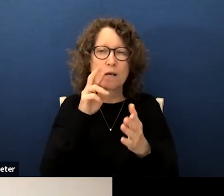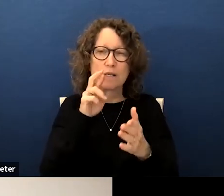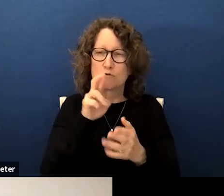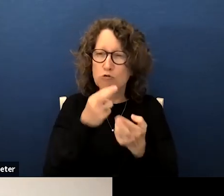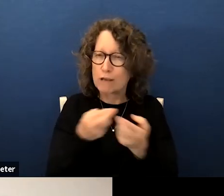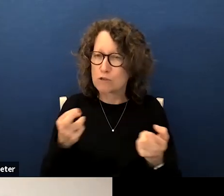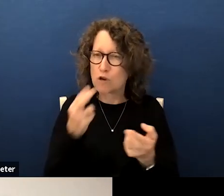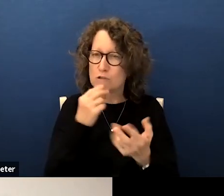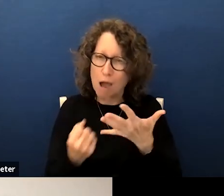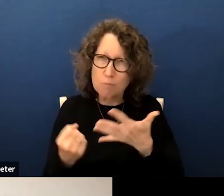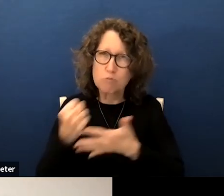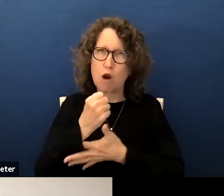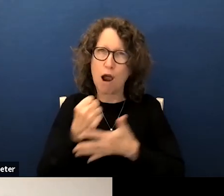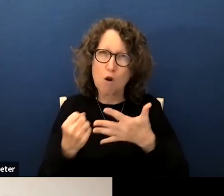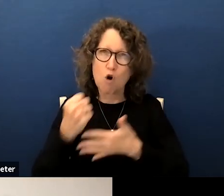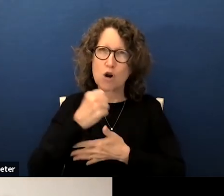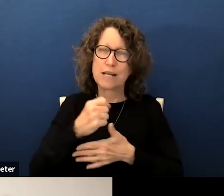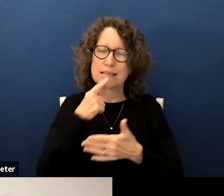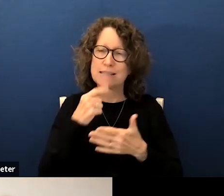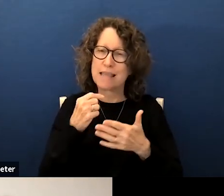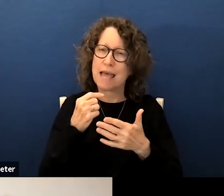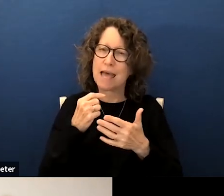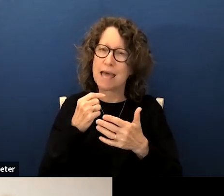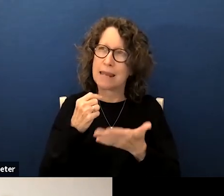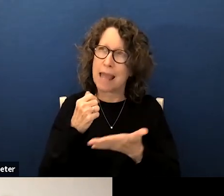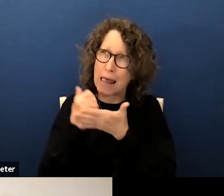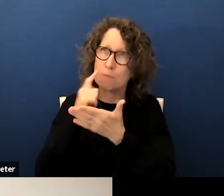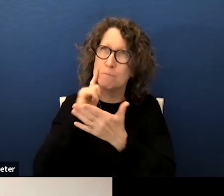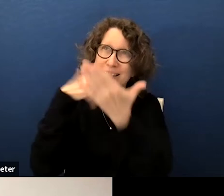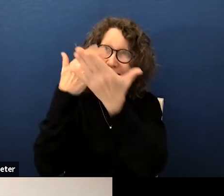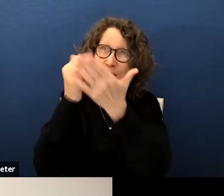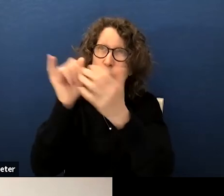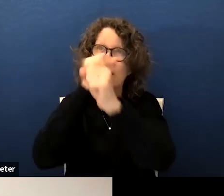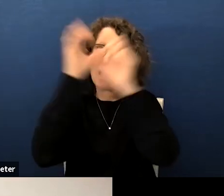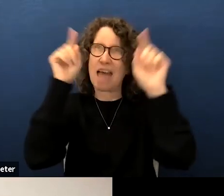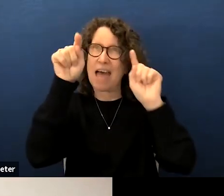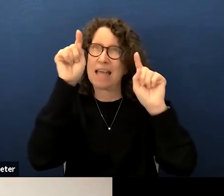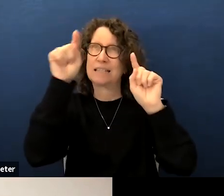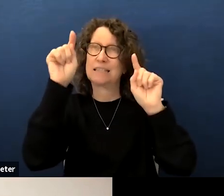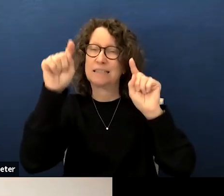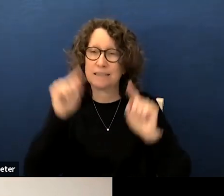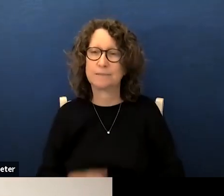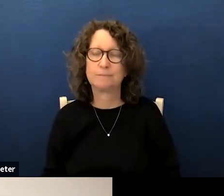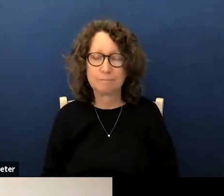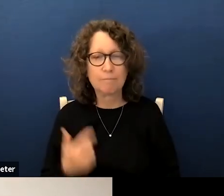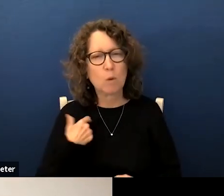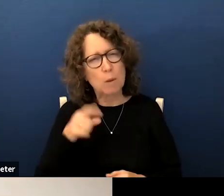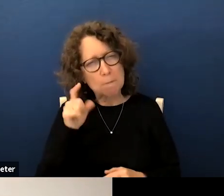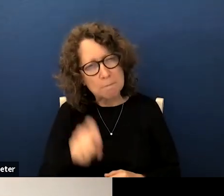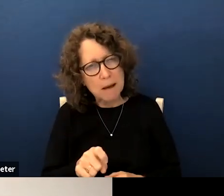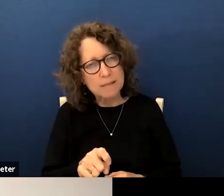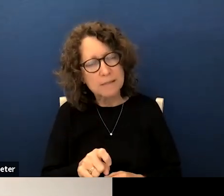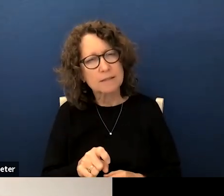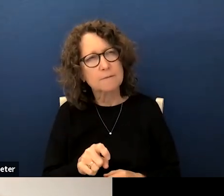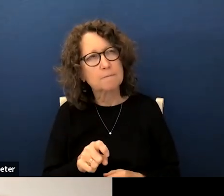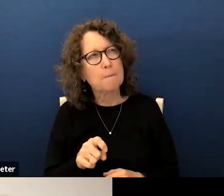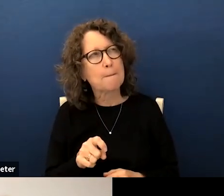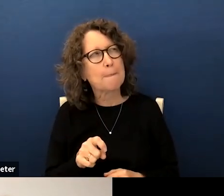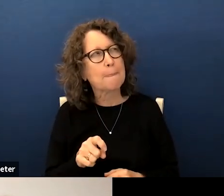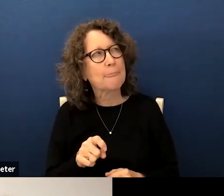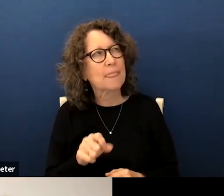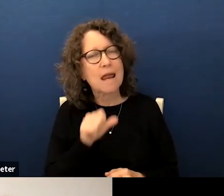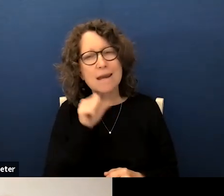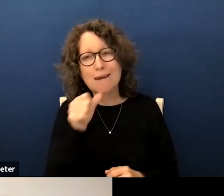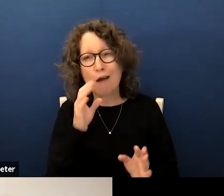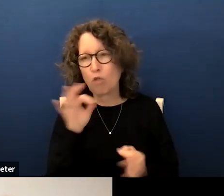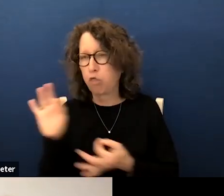on the priorities that will allow us to realize that future vision we must not get